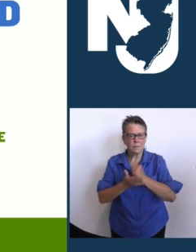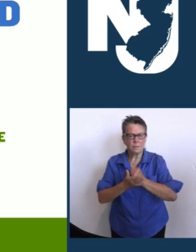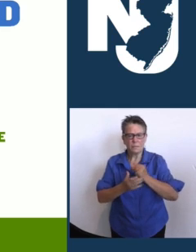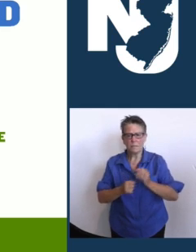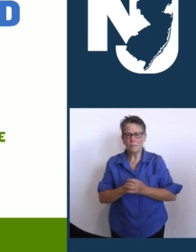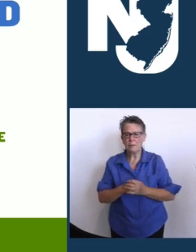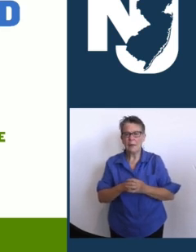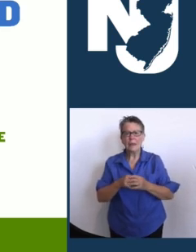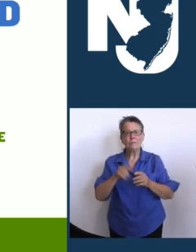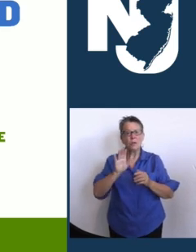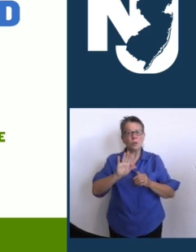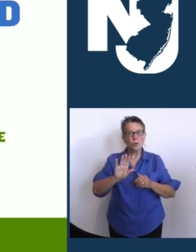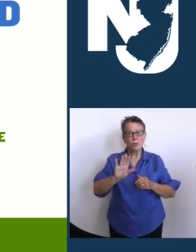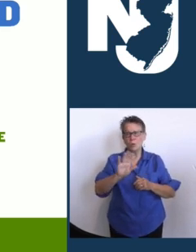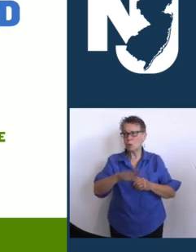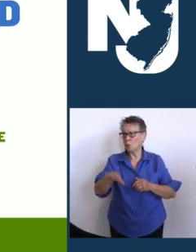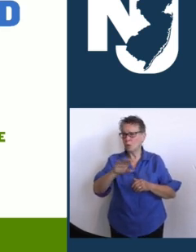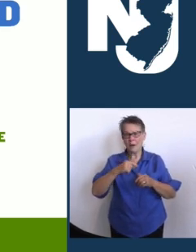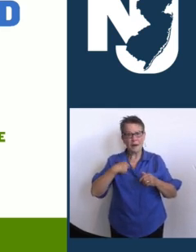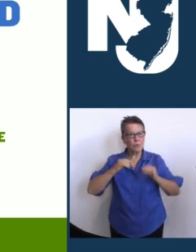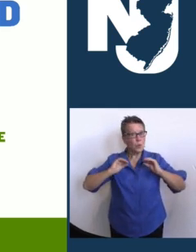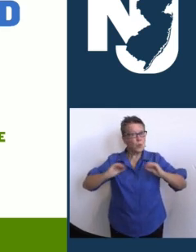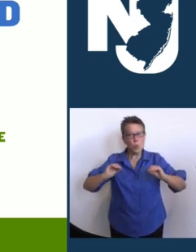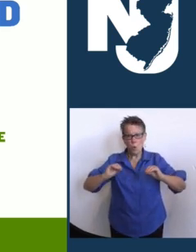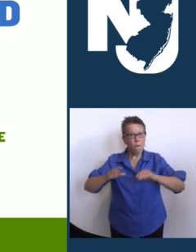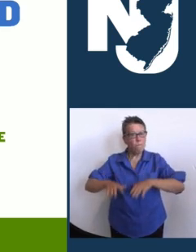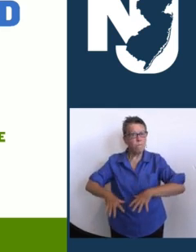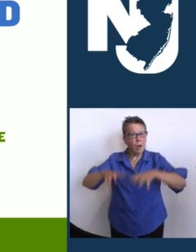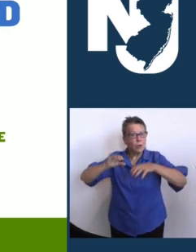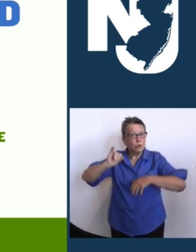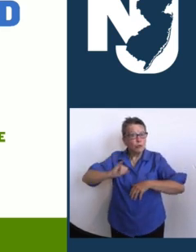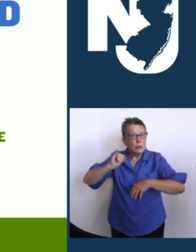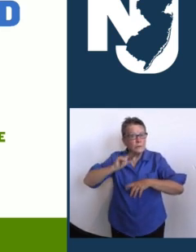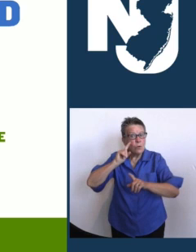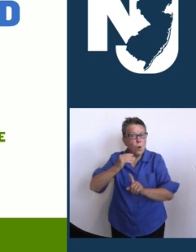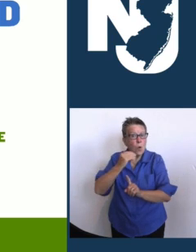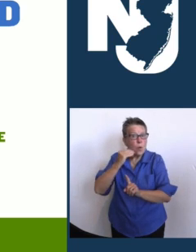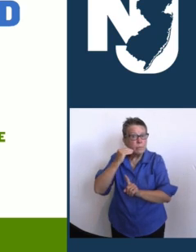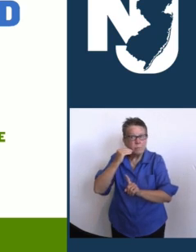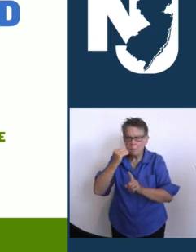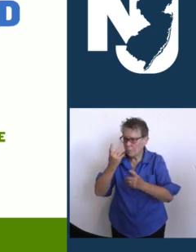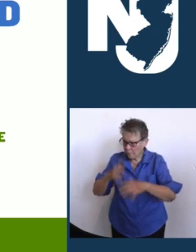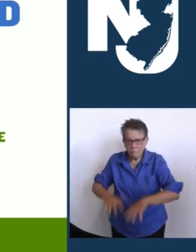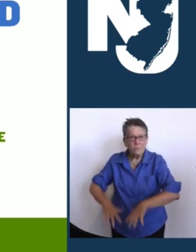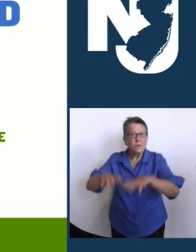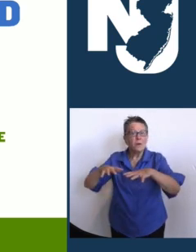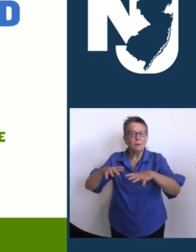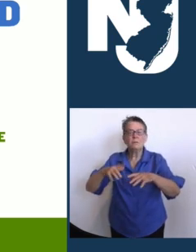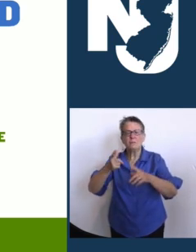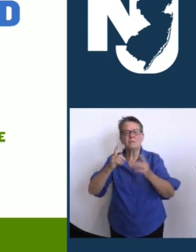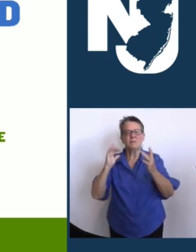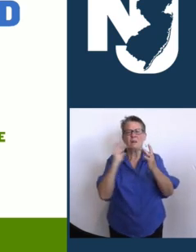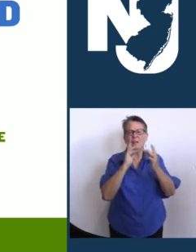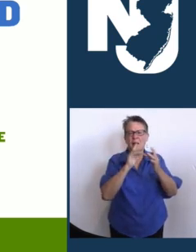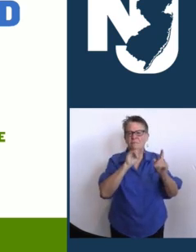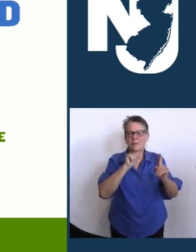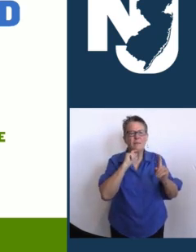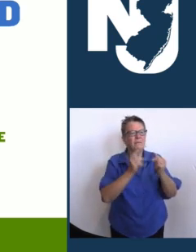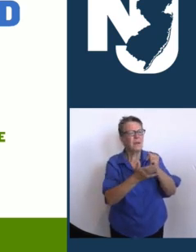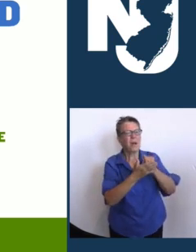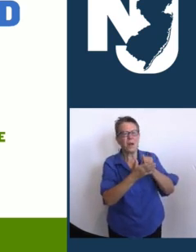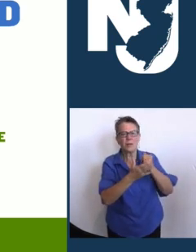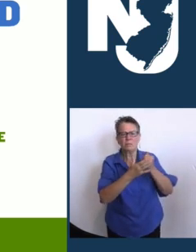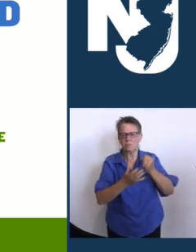continue to tour communities that have been devastated by this. For me, most recently in Irvington on